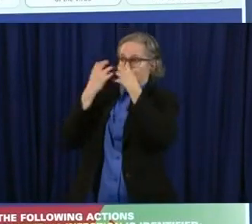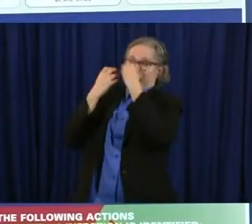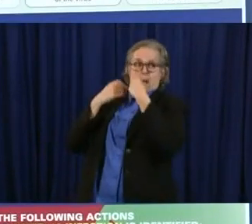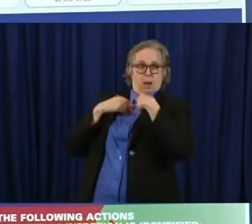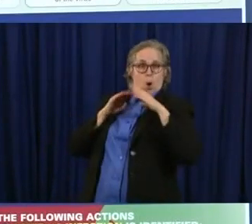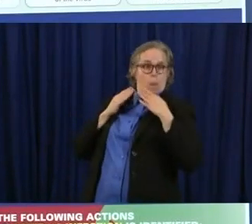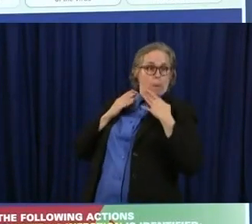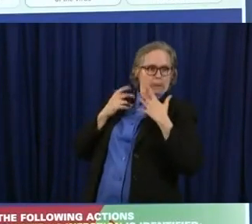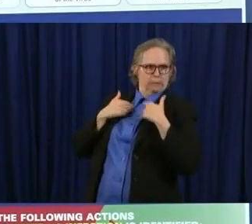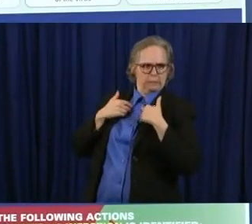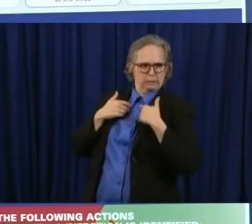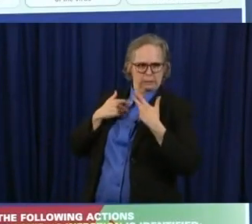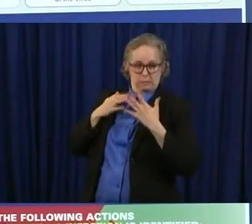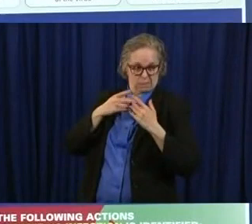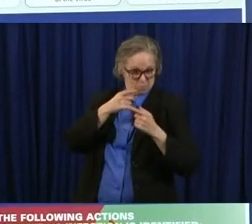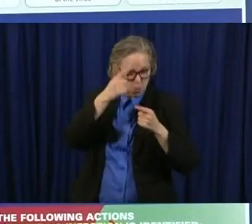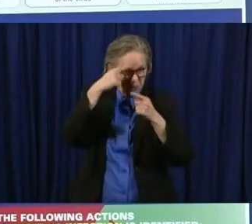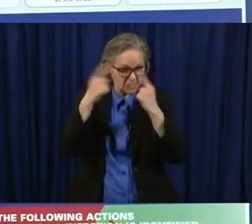them